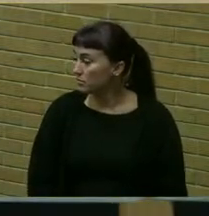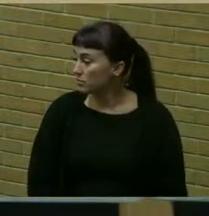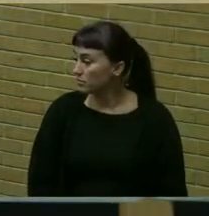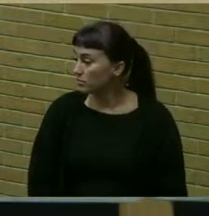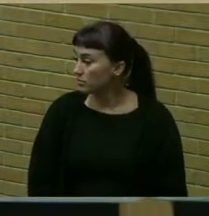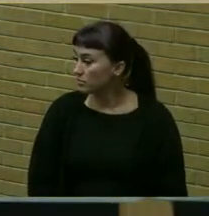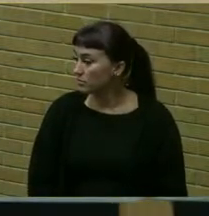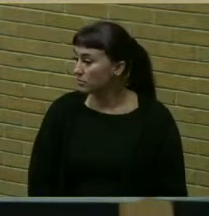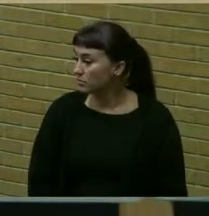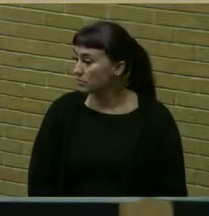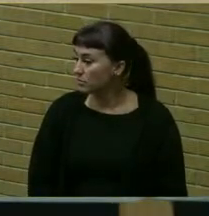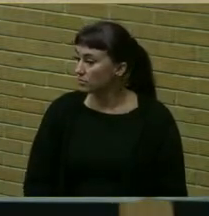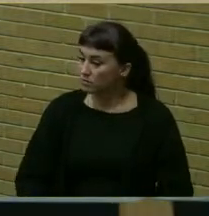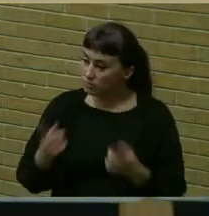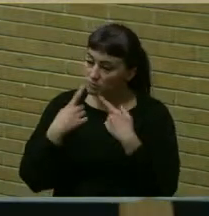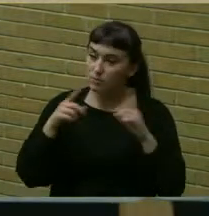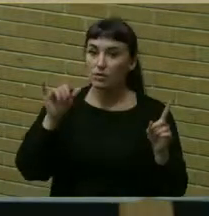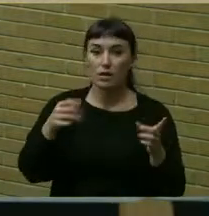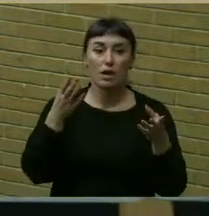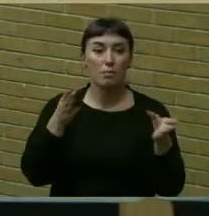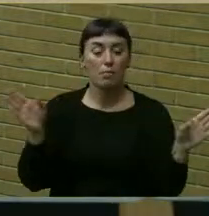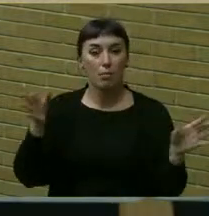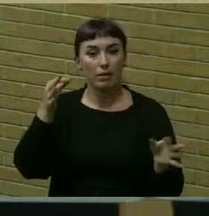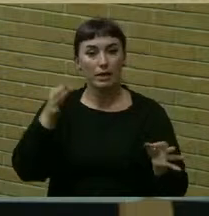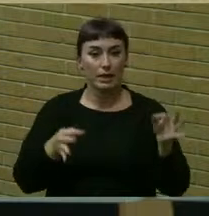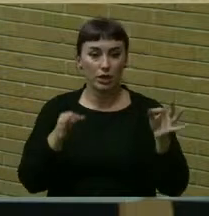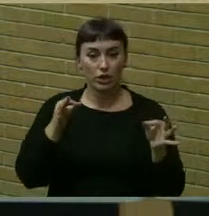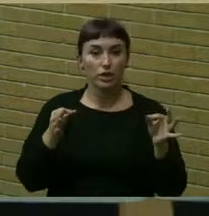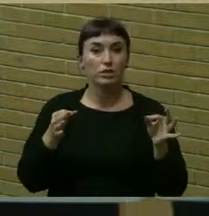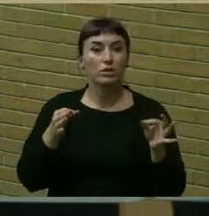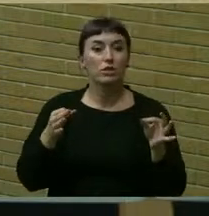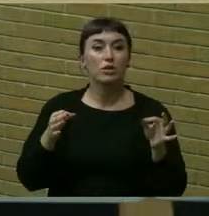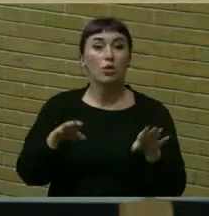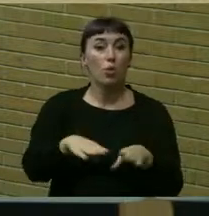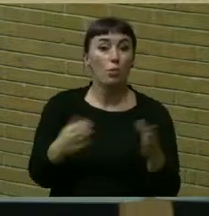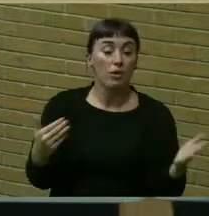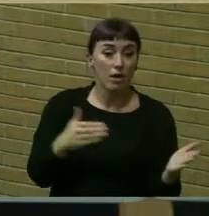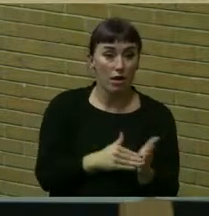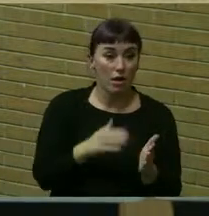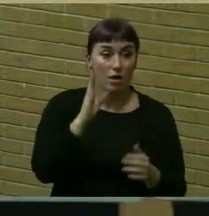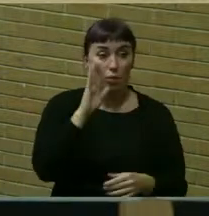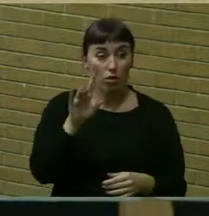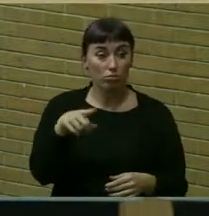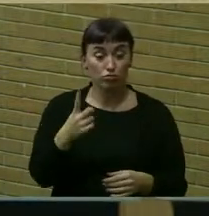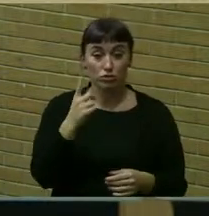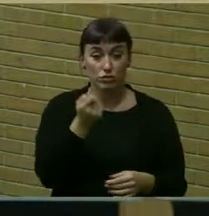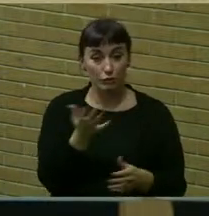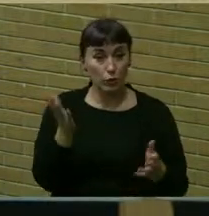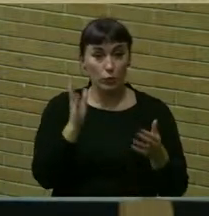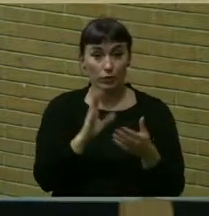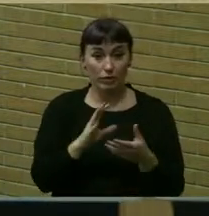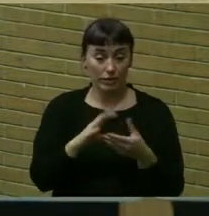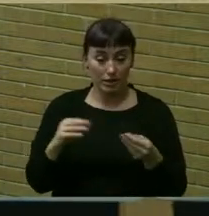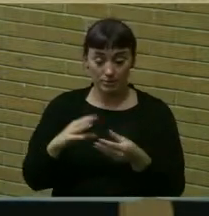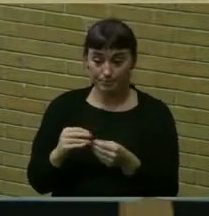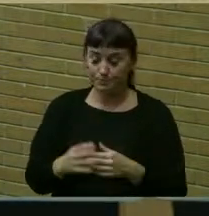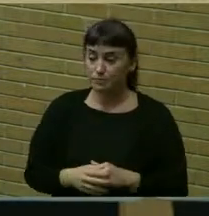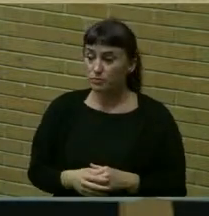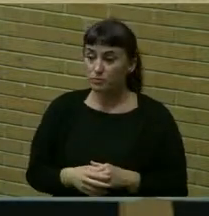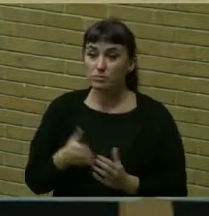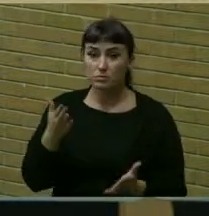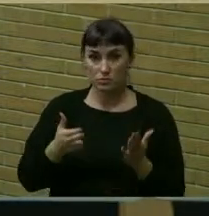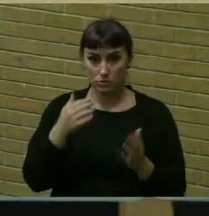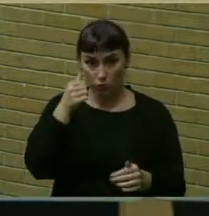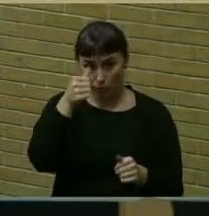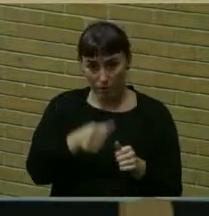i declare that public hearing then to be reopened i'll just just a couple things you